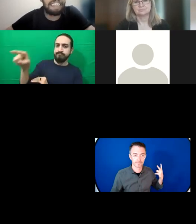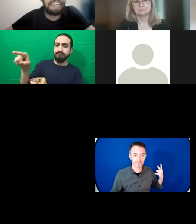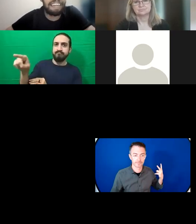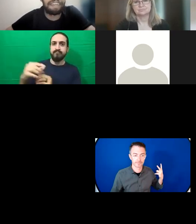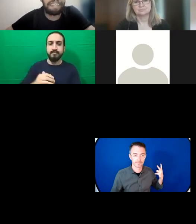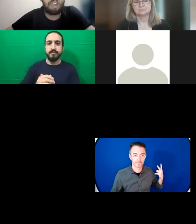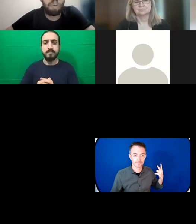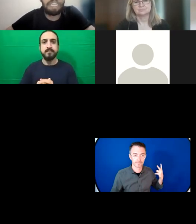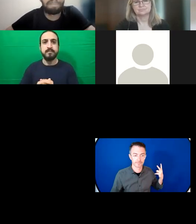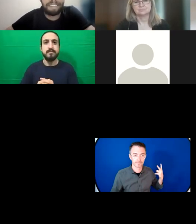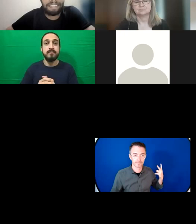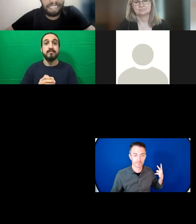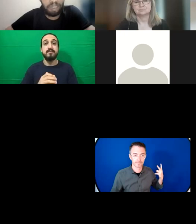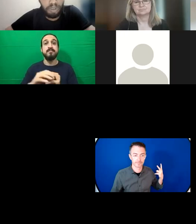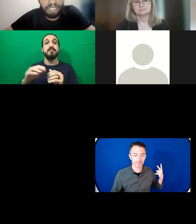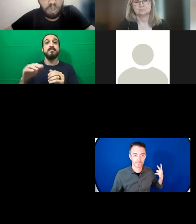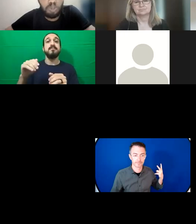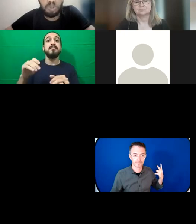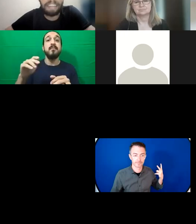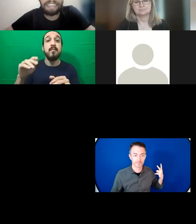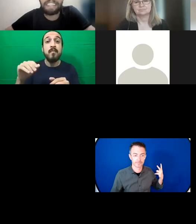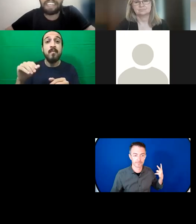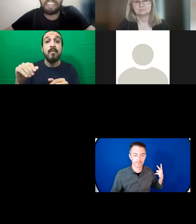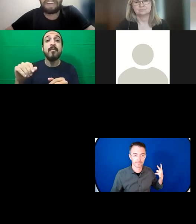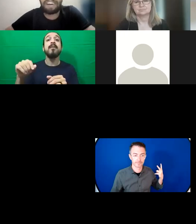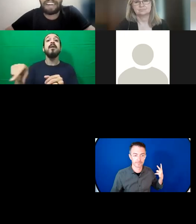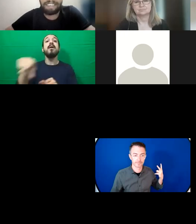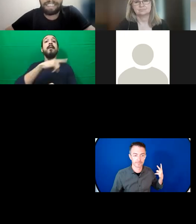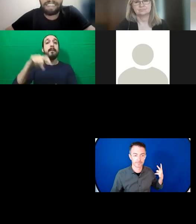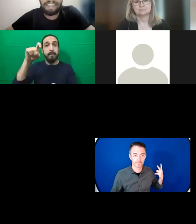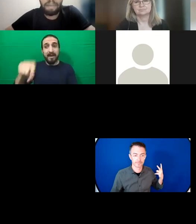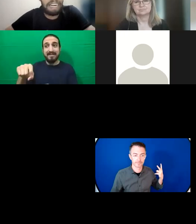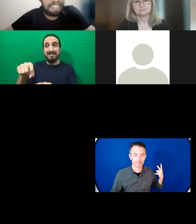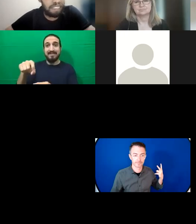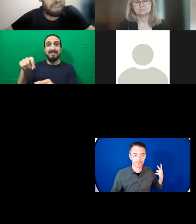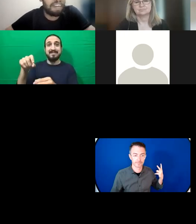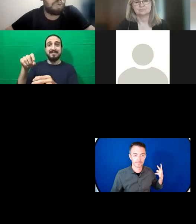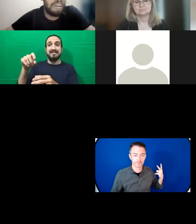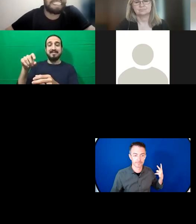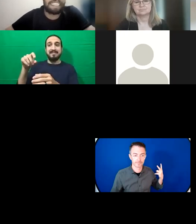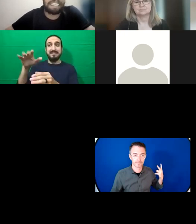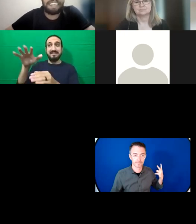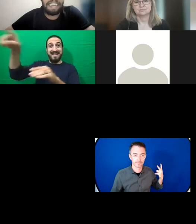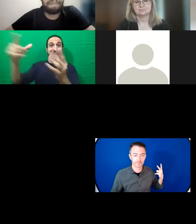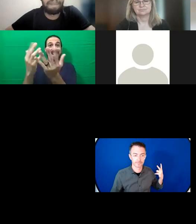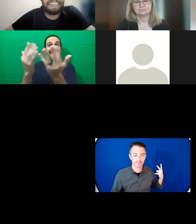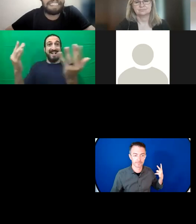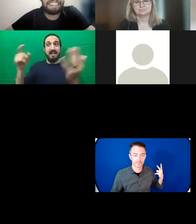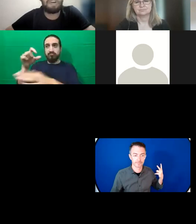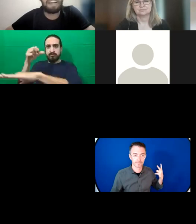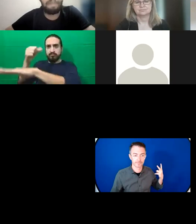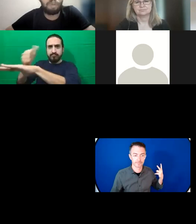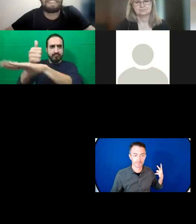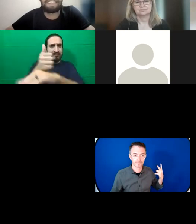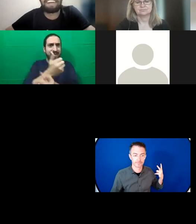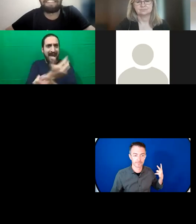international agreements and commitments including those relating human rights multi sectoral coalition and multi